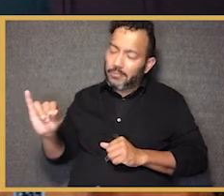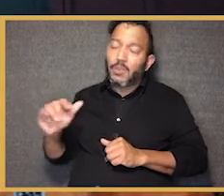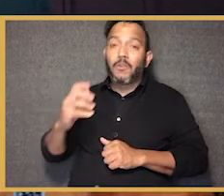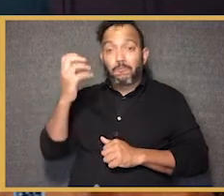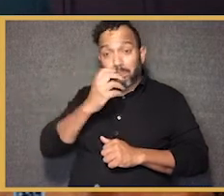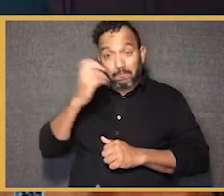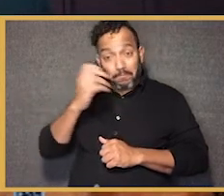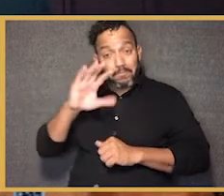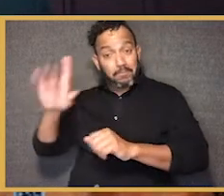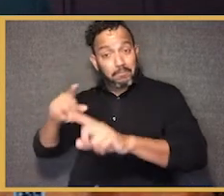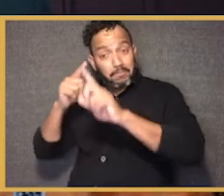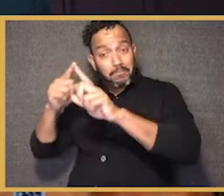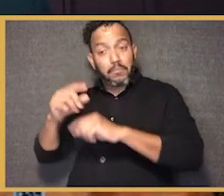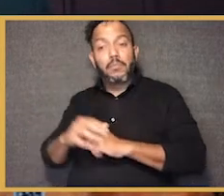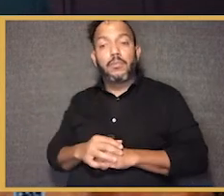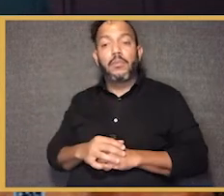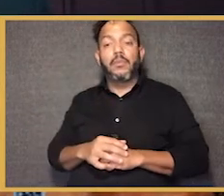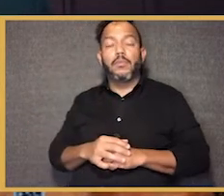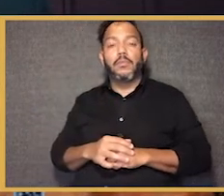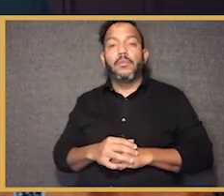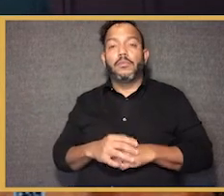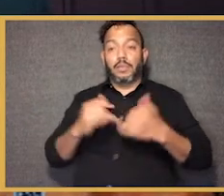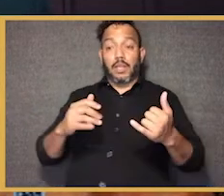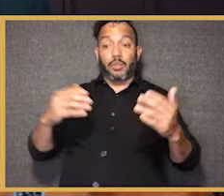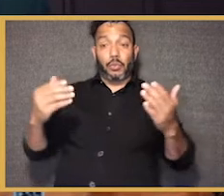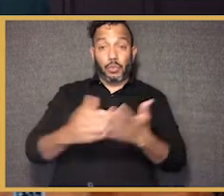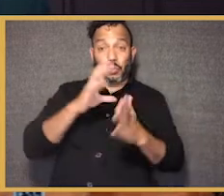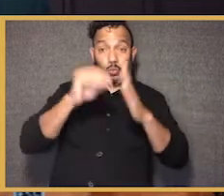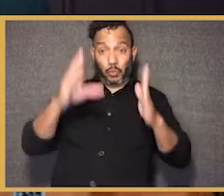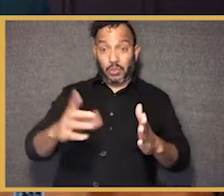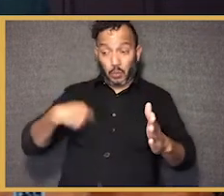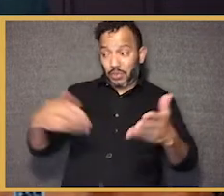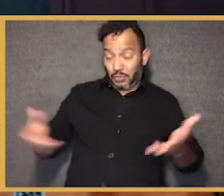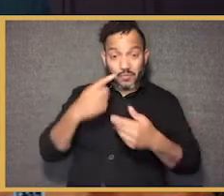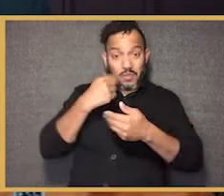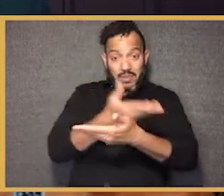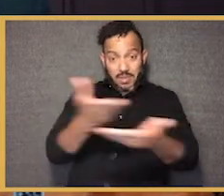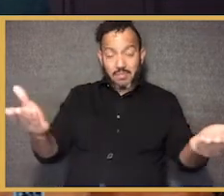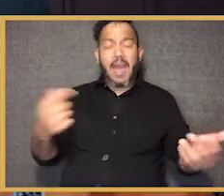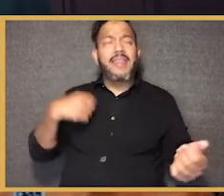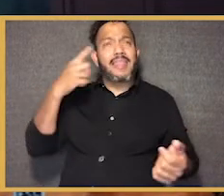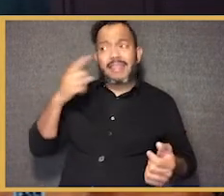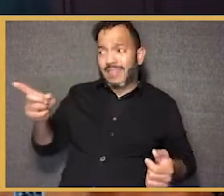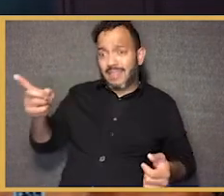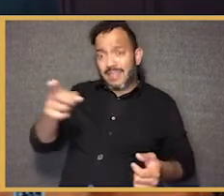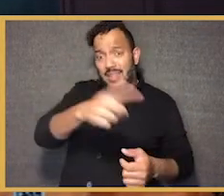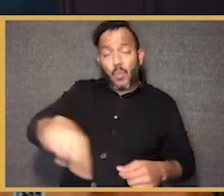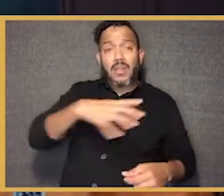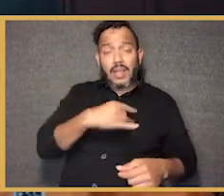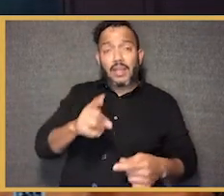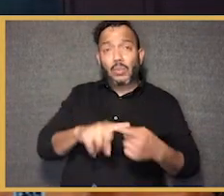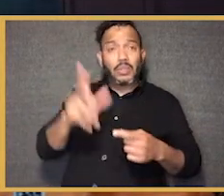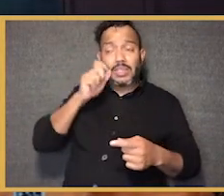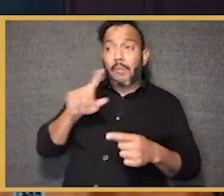Sounds like a fantastic mission. So, of course, we're here for our new students. And I think they would love to